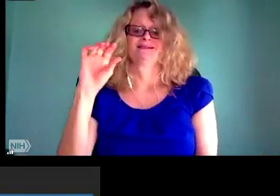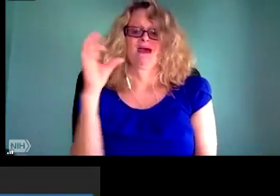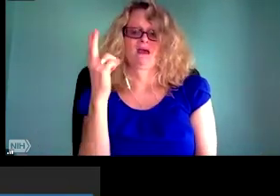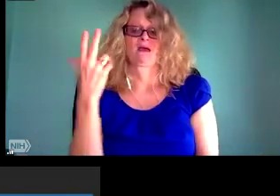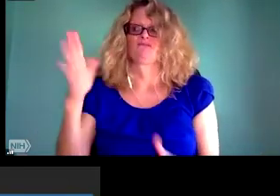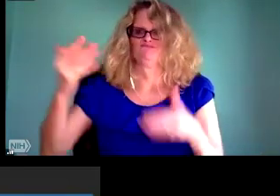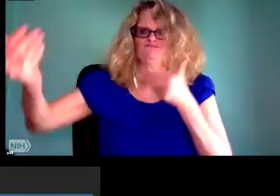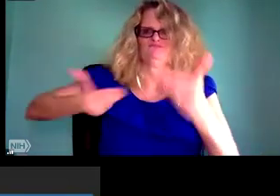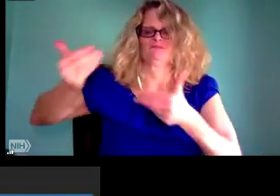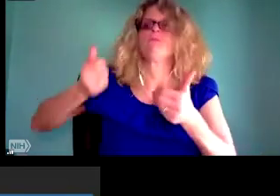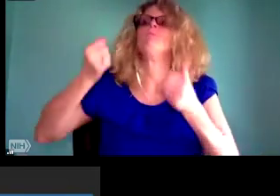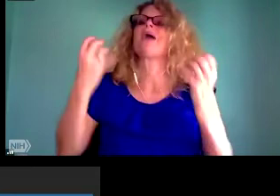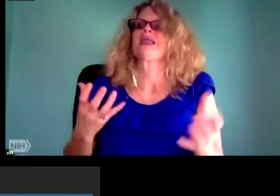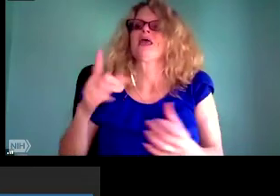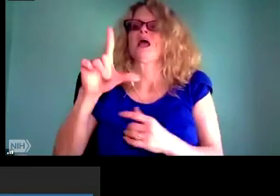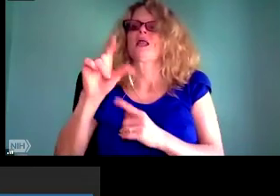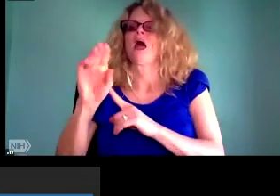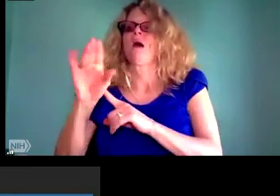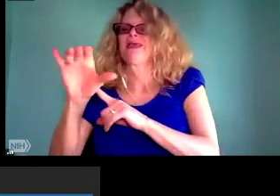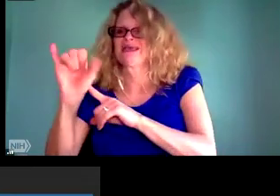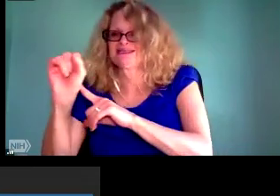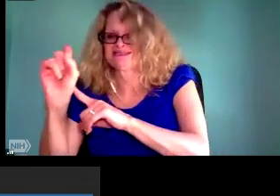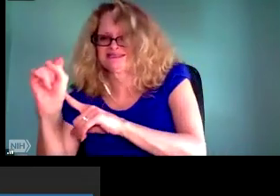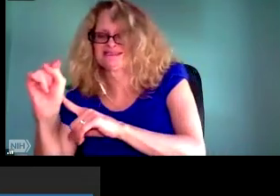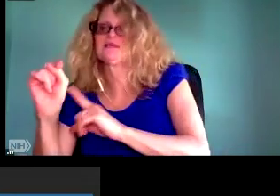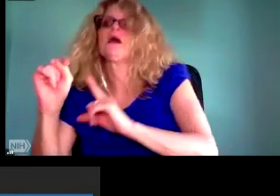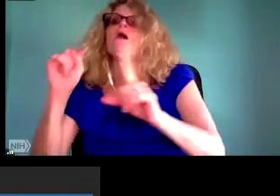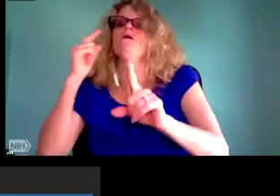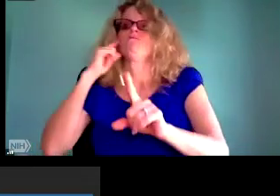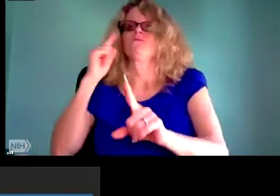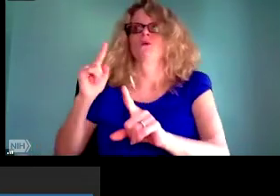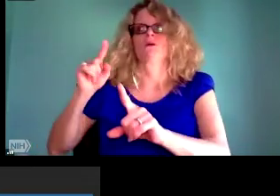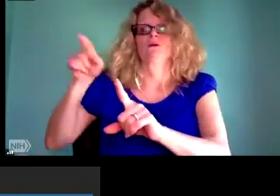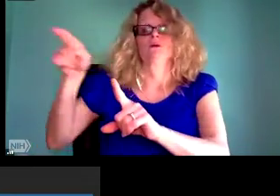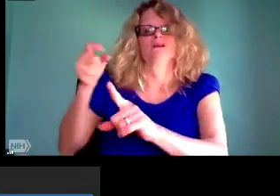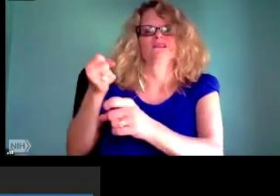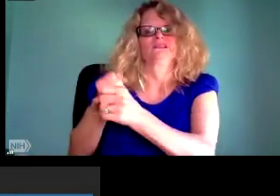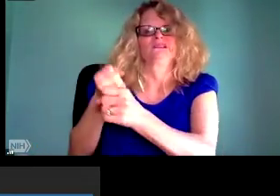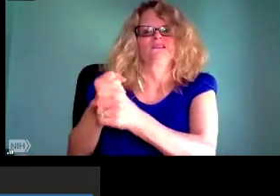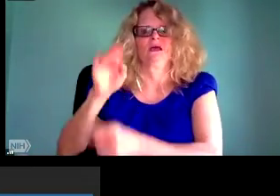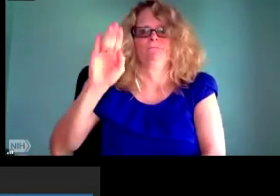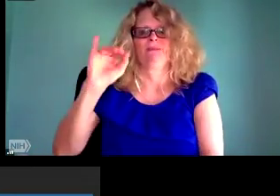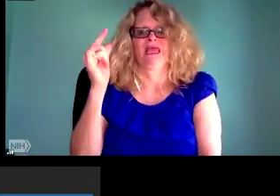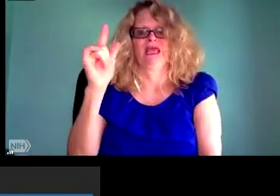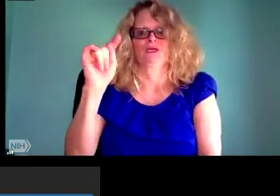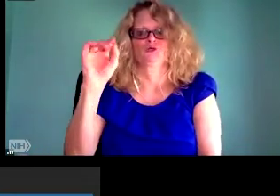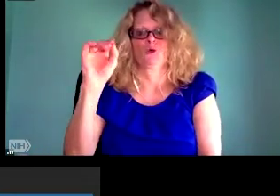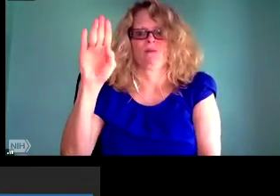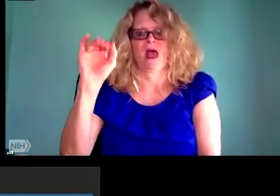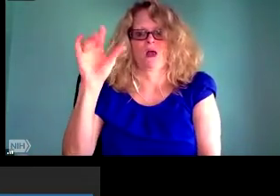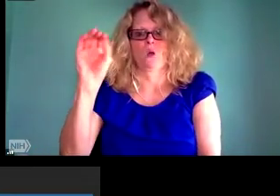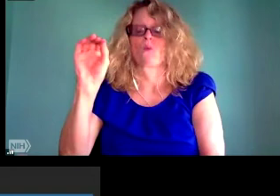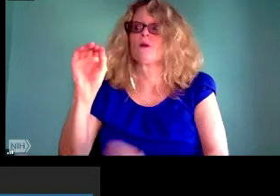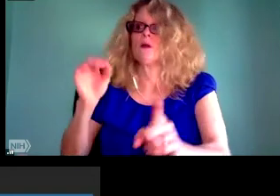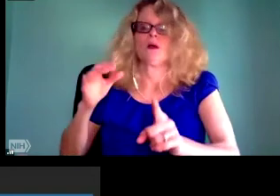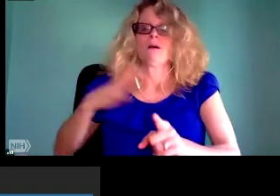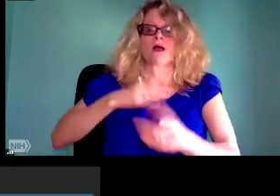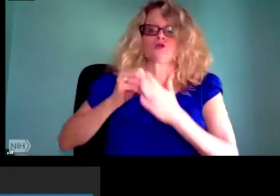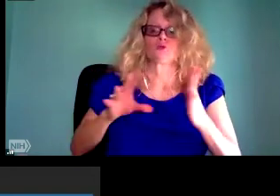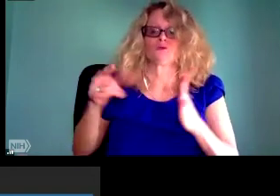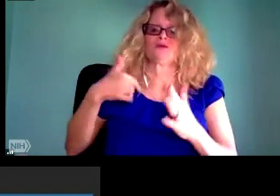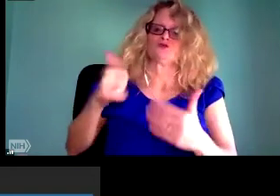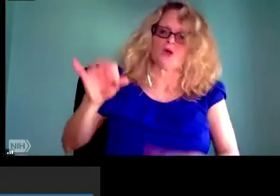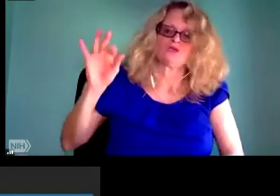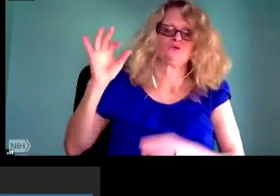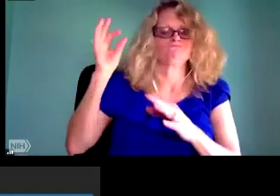I'm sure my mom chain smoked two packs of cigarettes while she's in her hospital bed. And my students can't believe that because, you know, they've grown up under a